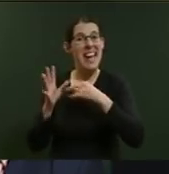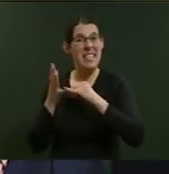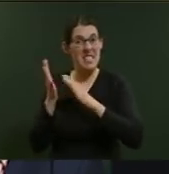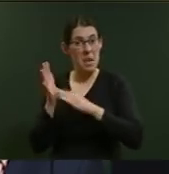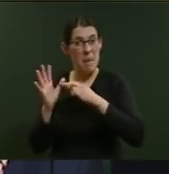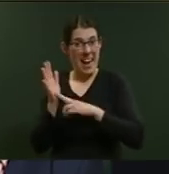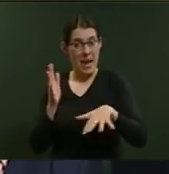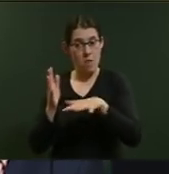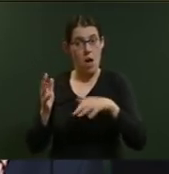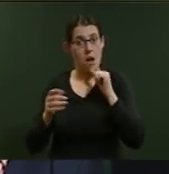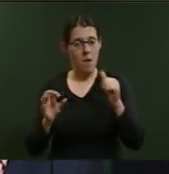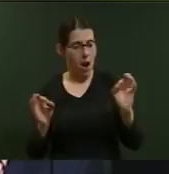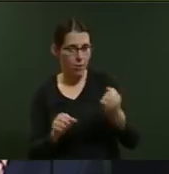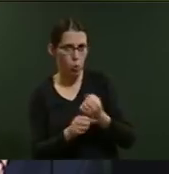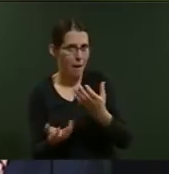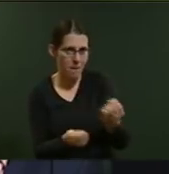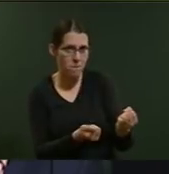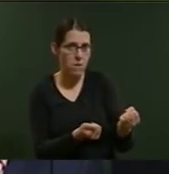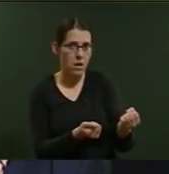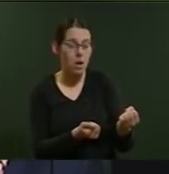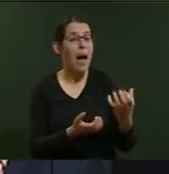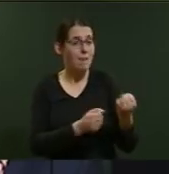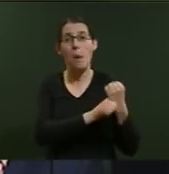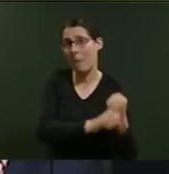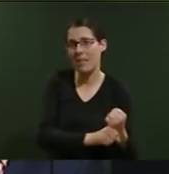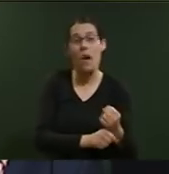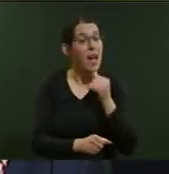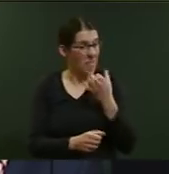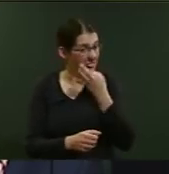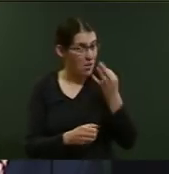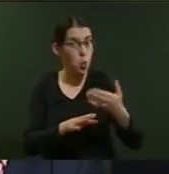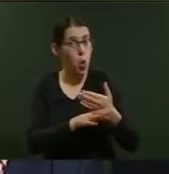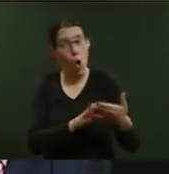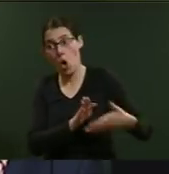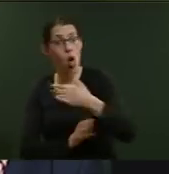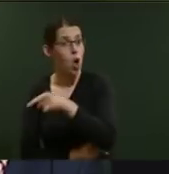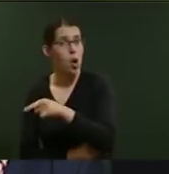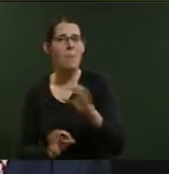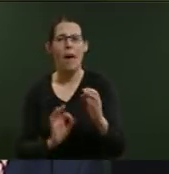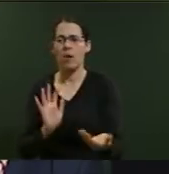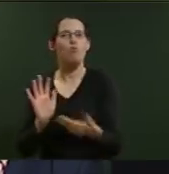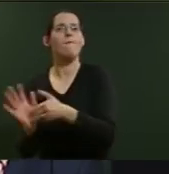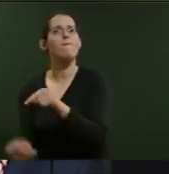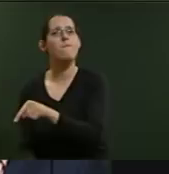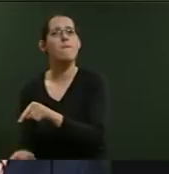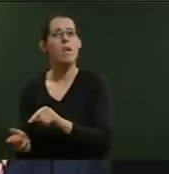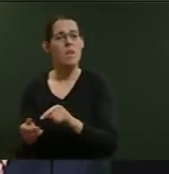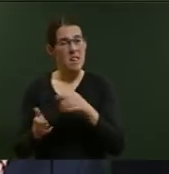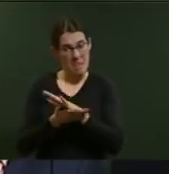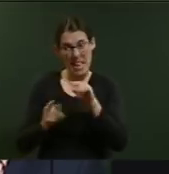commitments are asked to work and don't show up, does he believe the welfare system should sanction them?